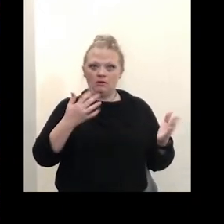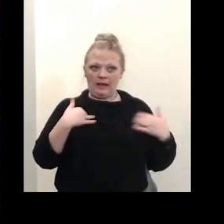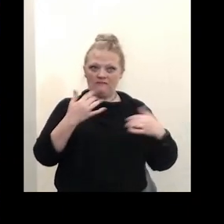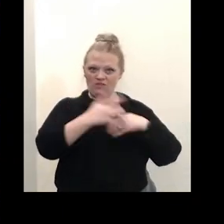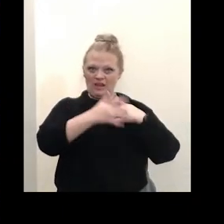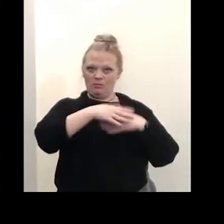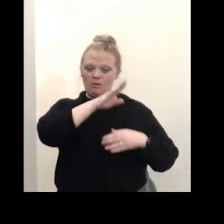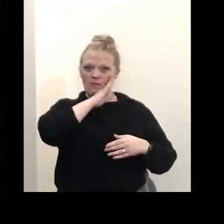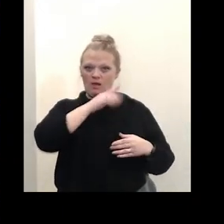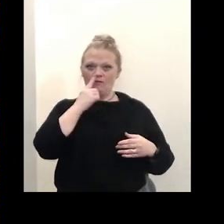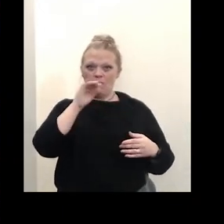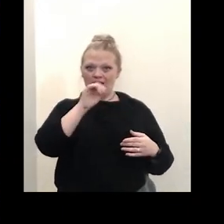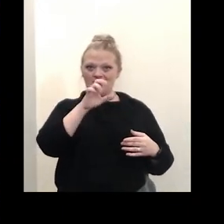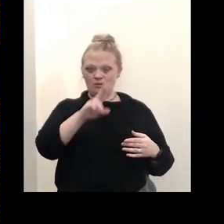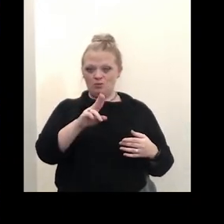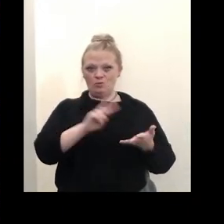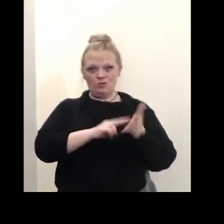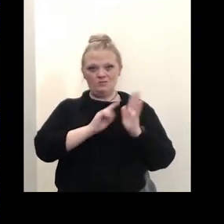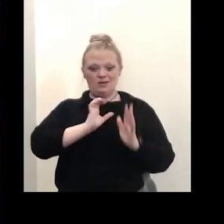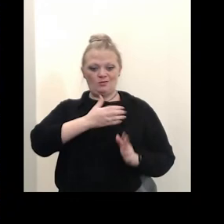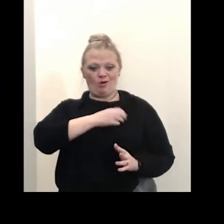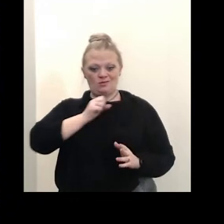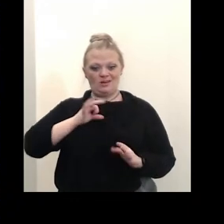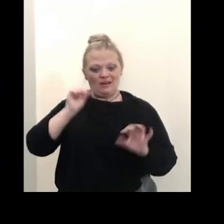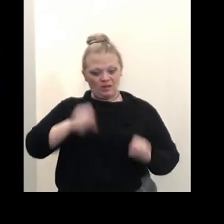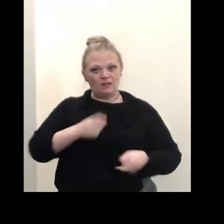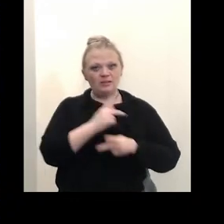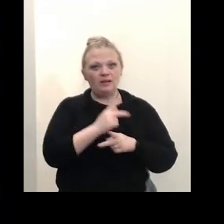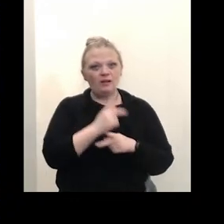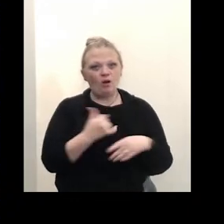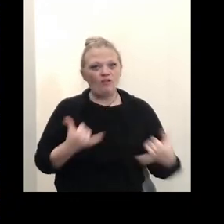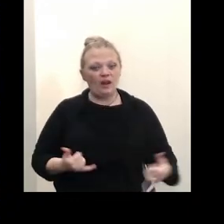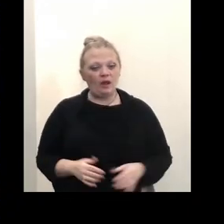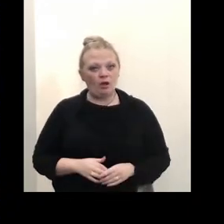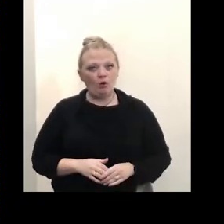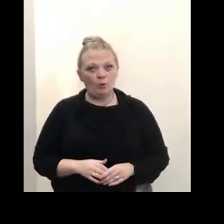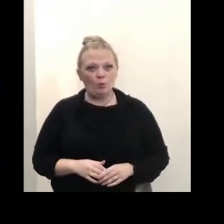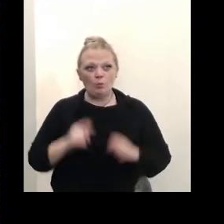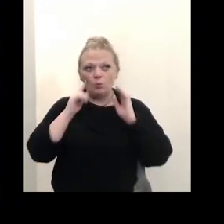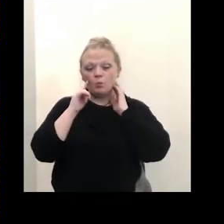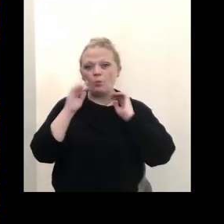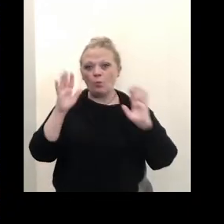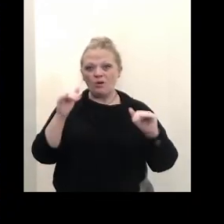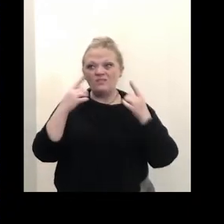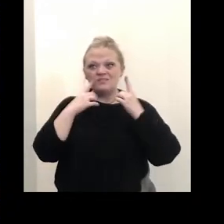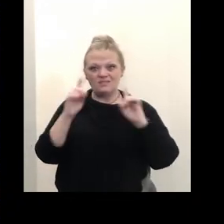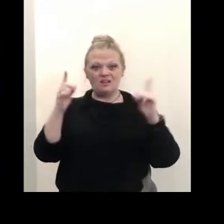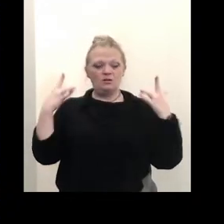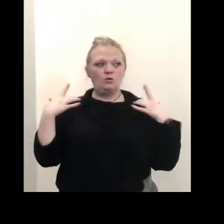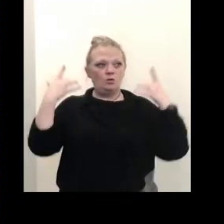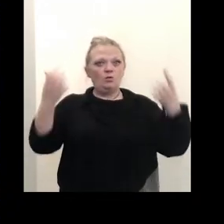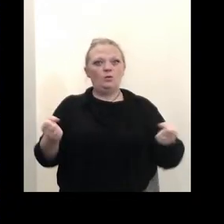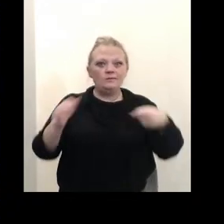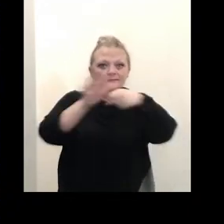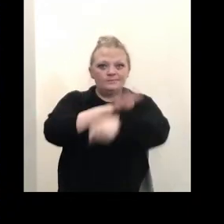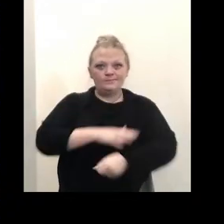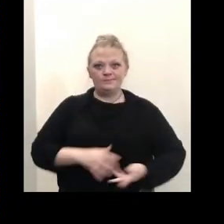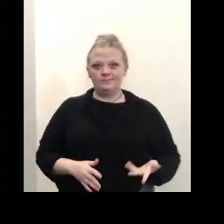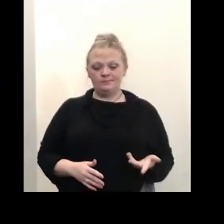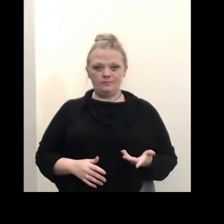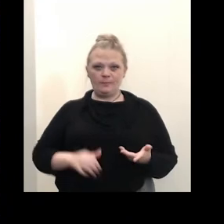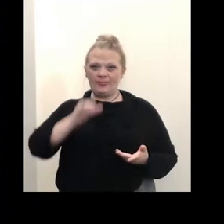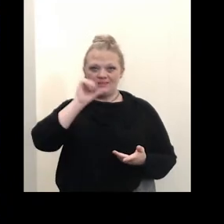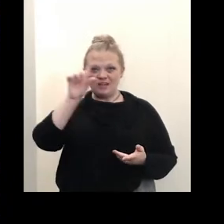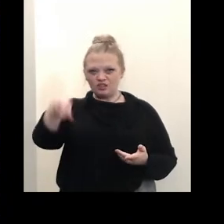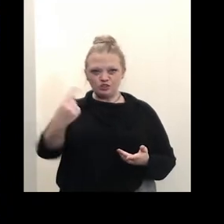our employee could be could be taken care of and uh hopefully successfully will recover this is not just about you